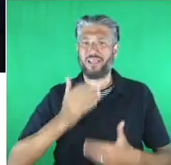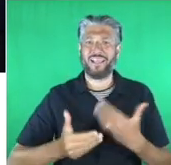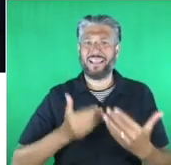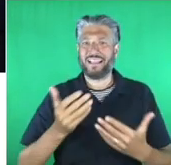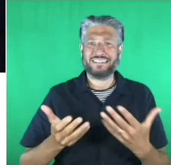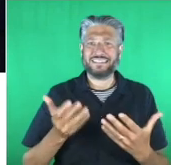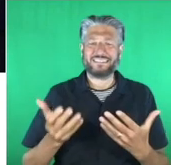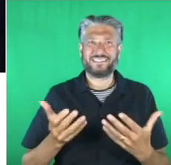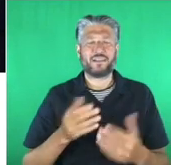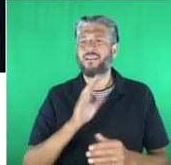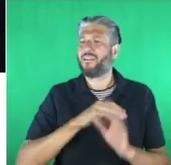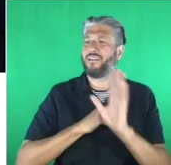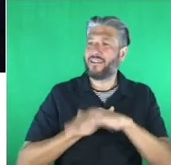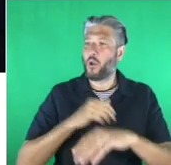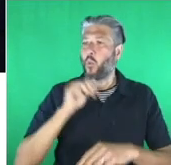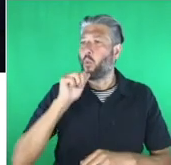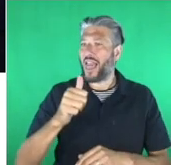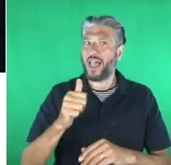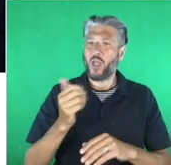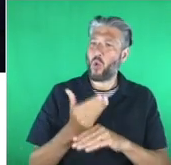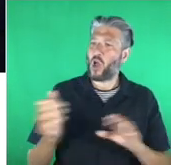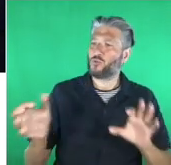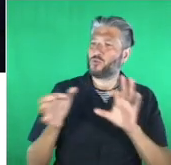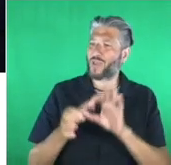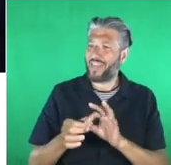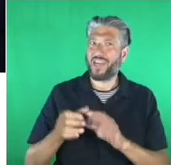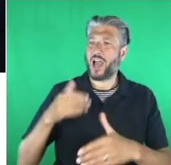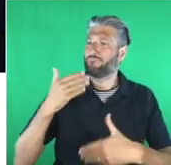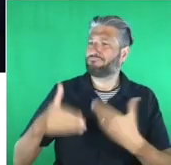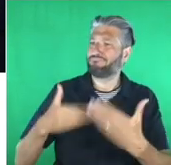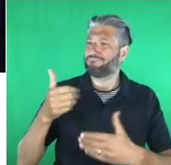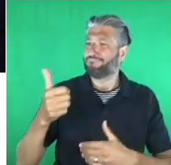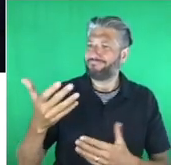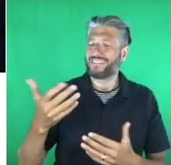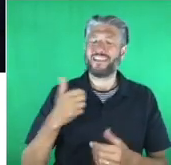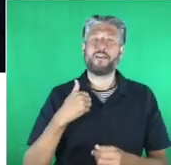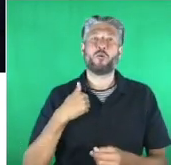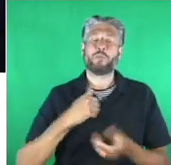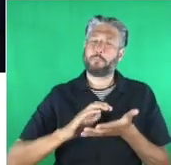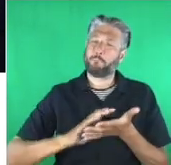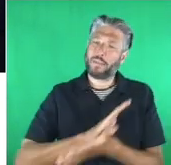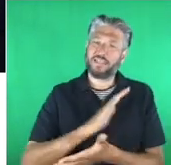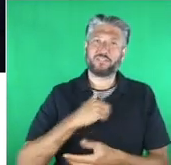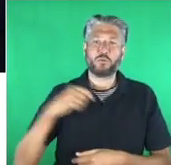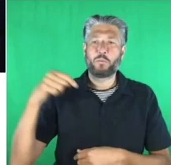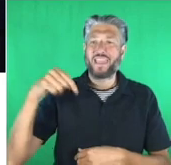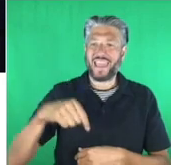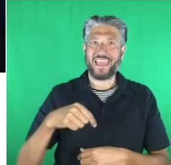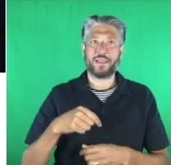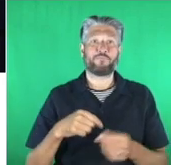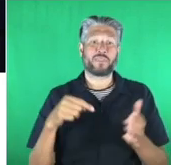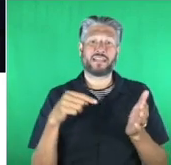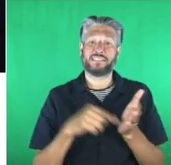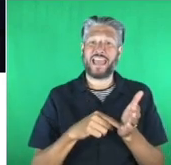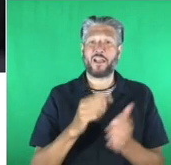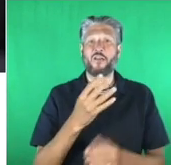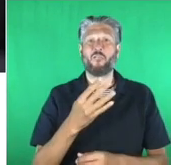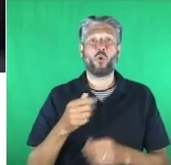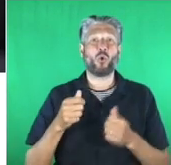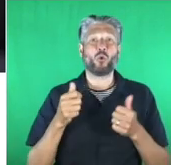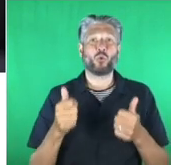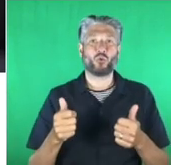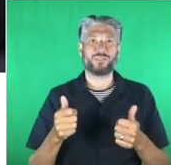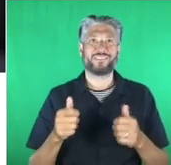together we will get through it together. Of course it's always a pleasure to be here on the Tech for Good stage and this year it is very different.